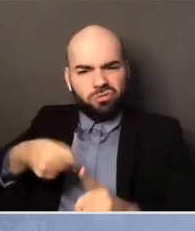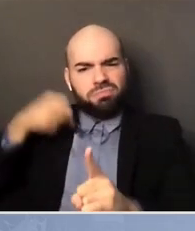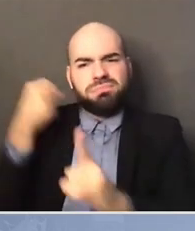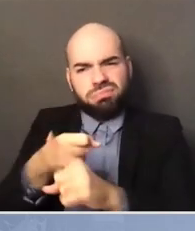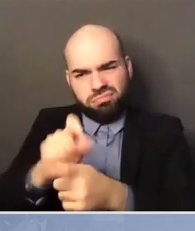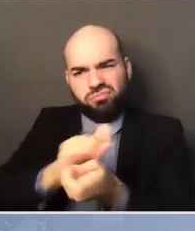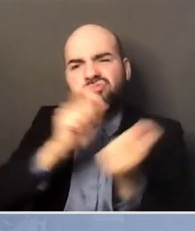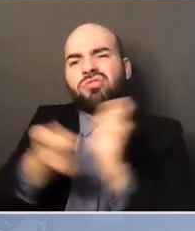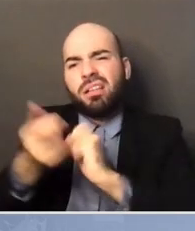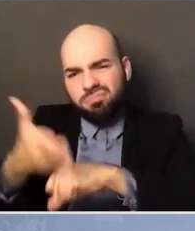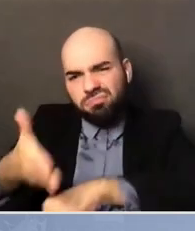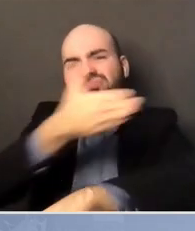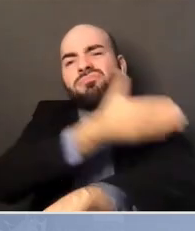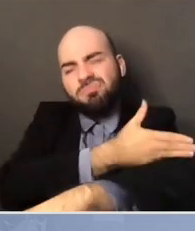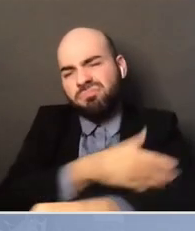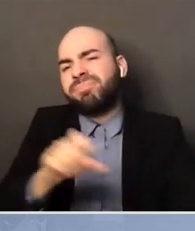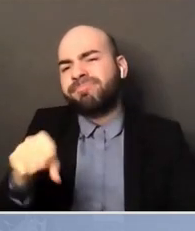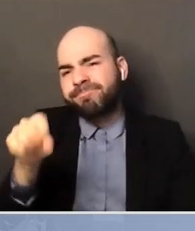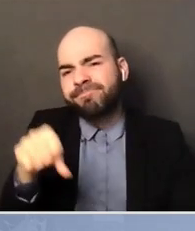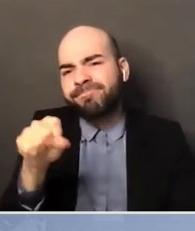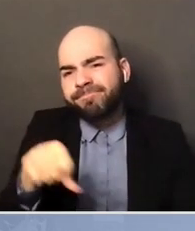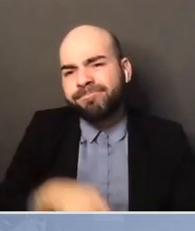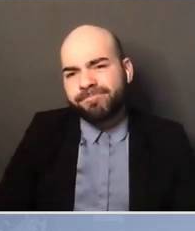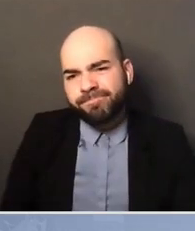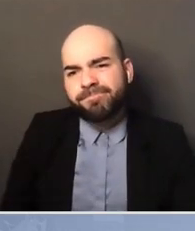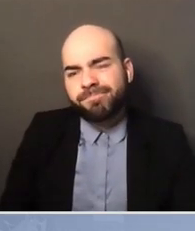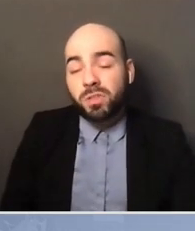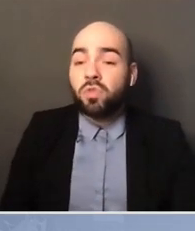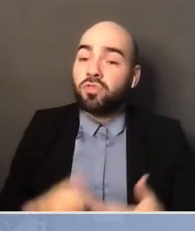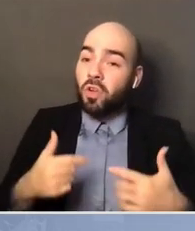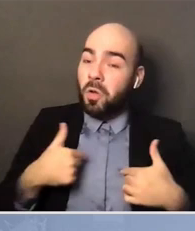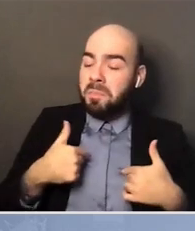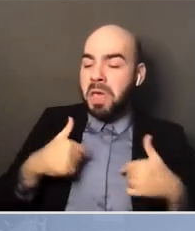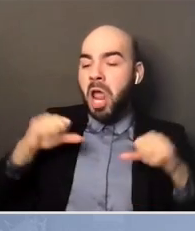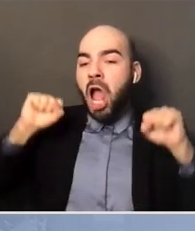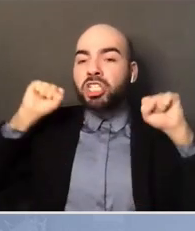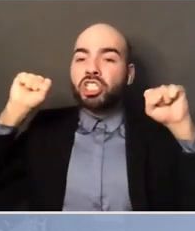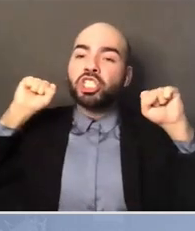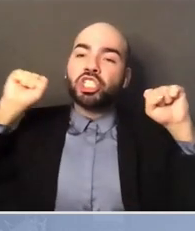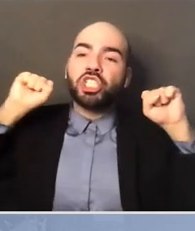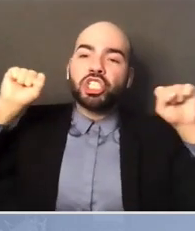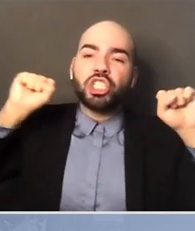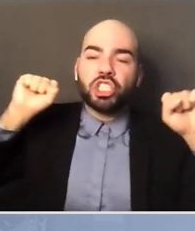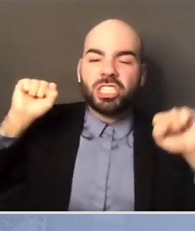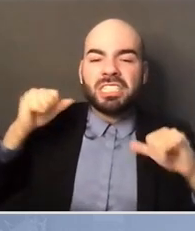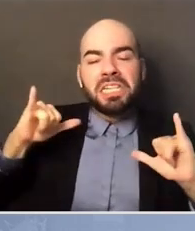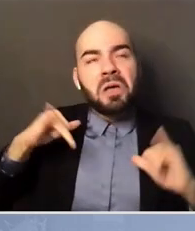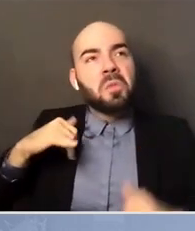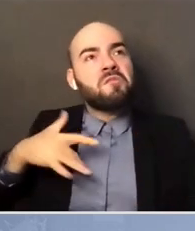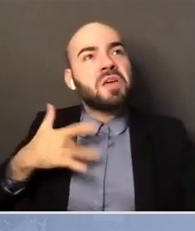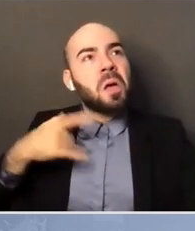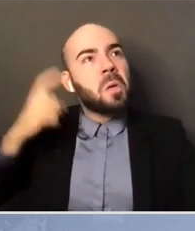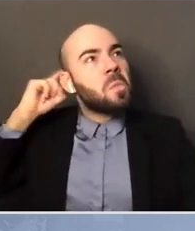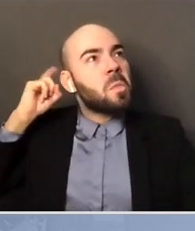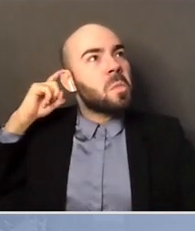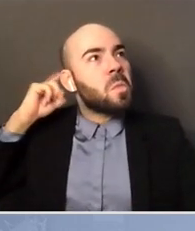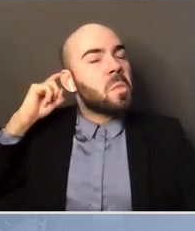So, now, I have to say, while I'm working out, I'm still thinking someday maybe I'll look like The Rock.